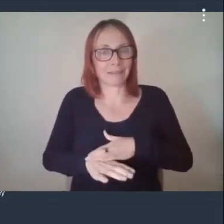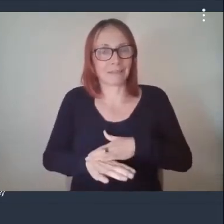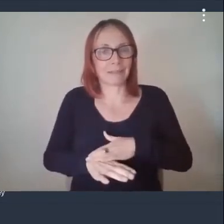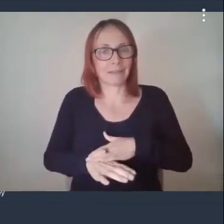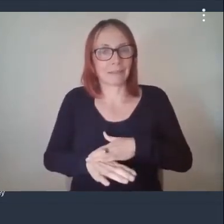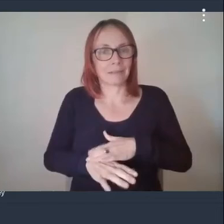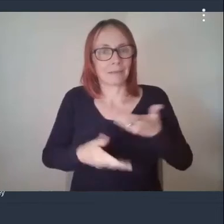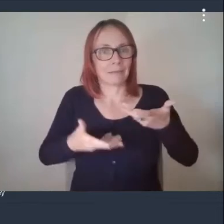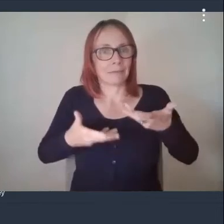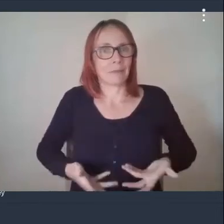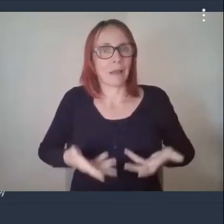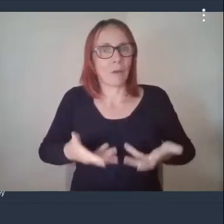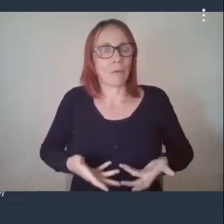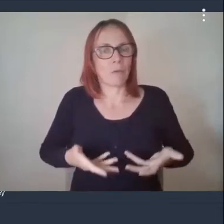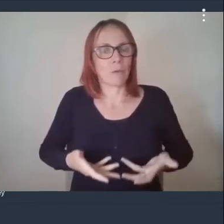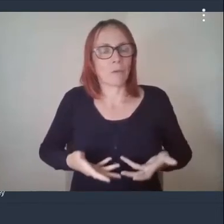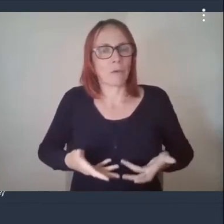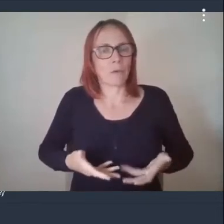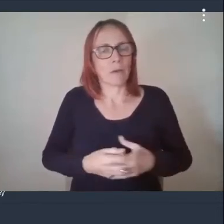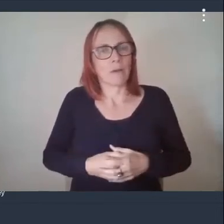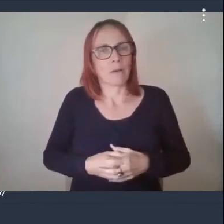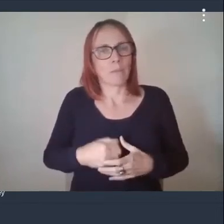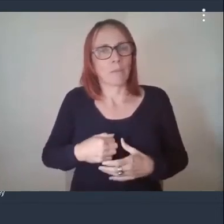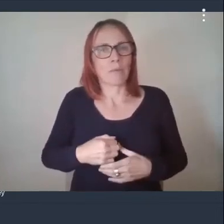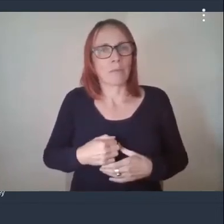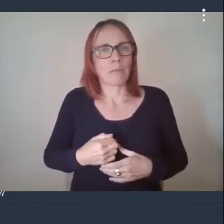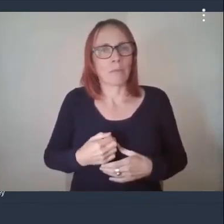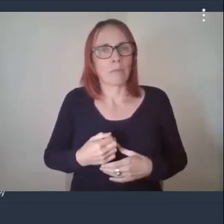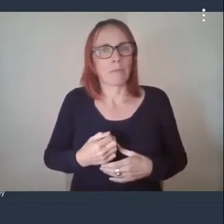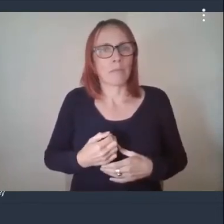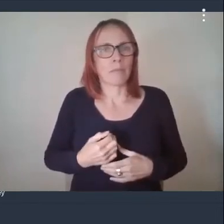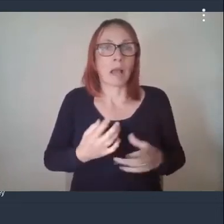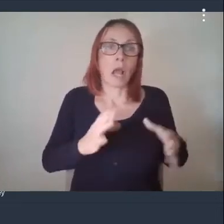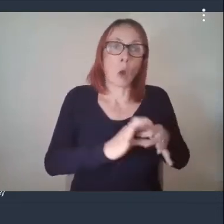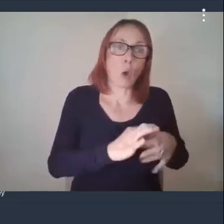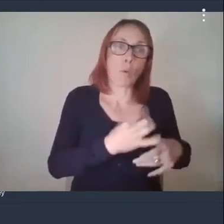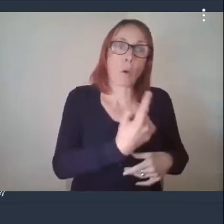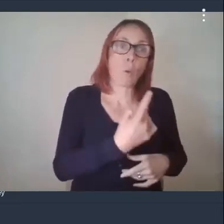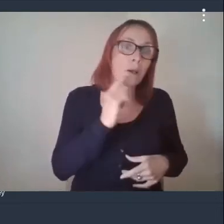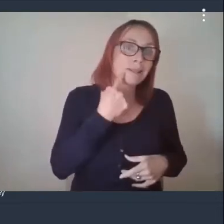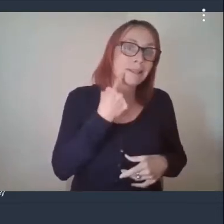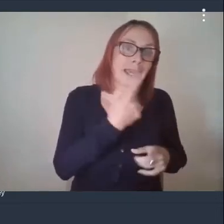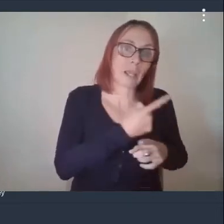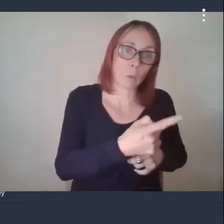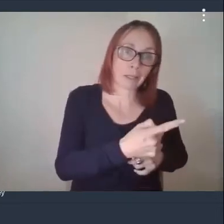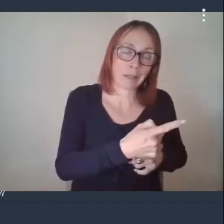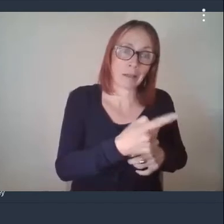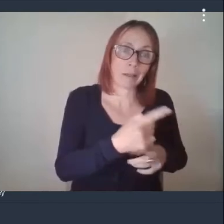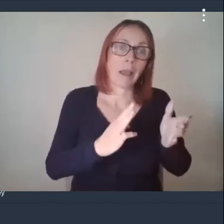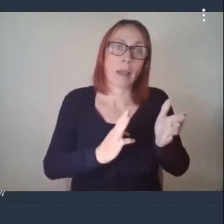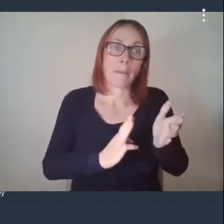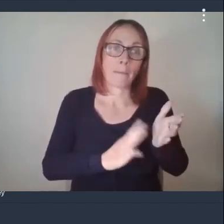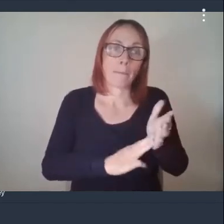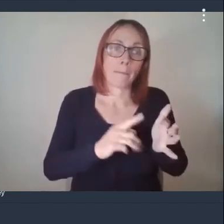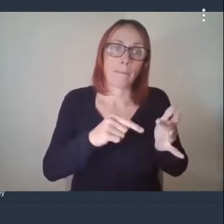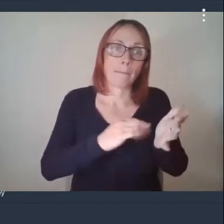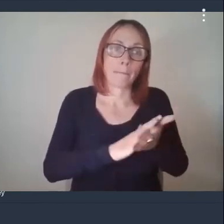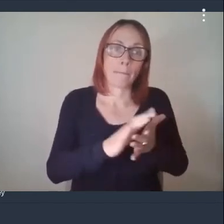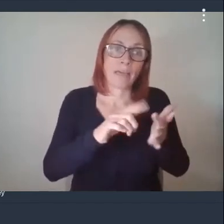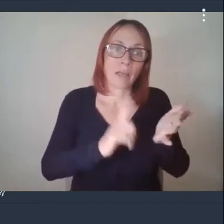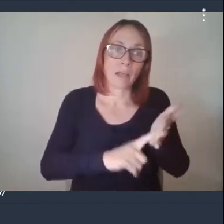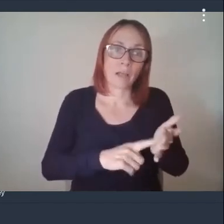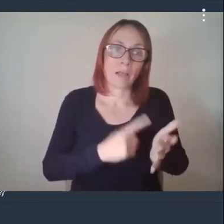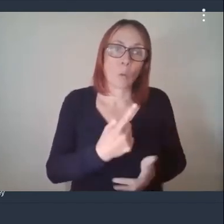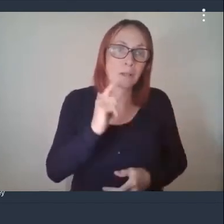um a day a week working from home i spend a day a week working from methyl and i spend three days a week working from